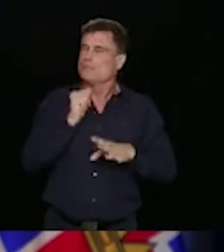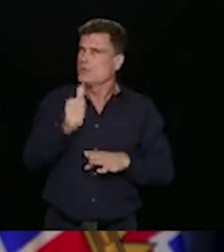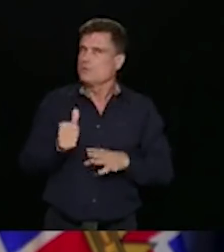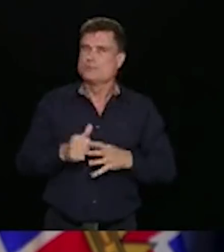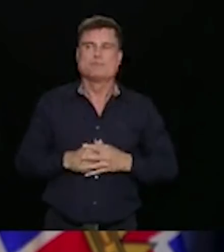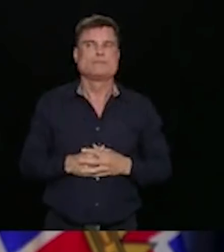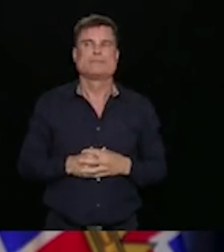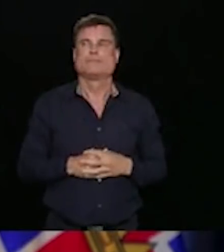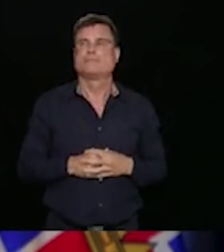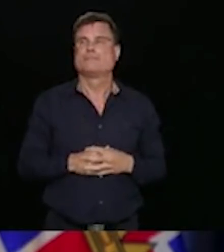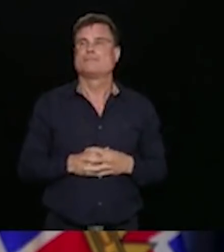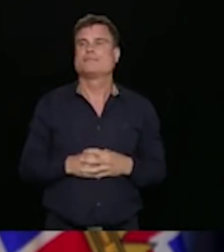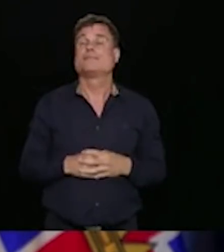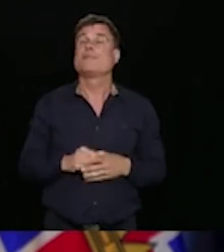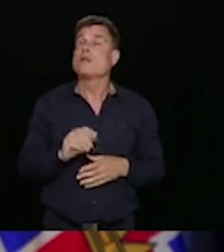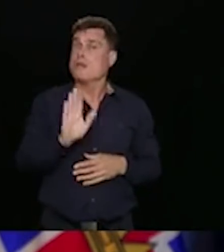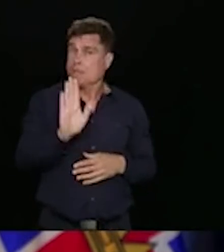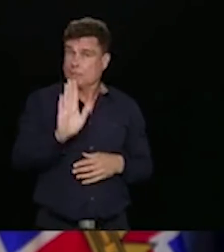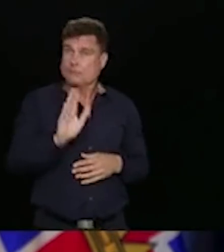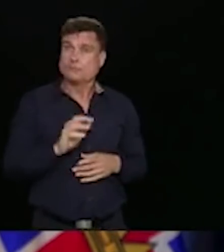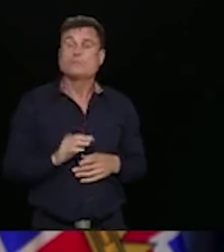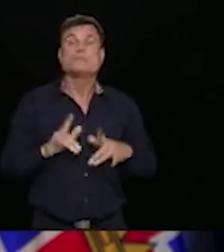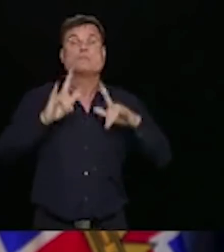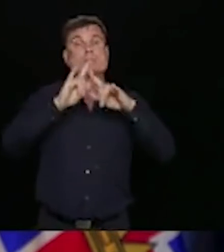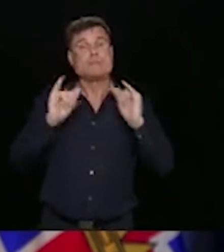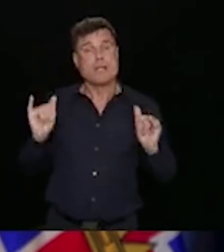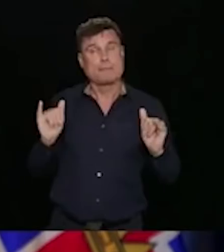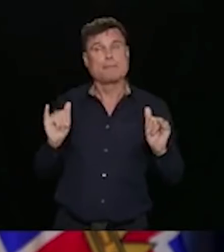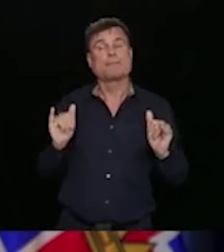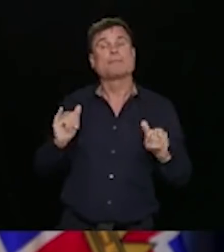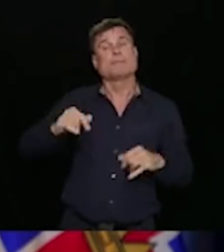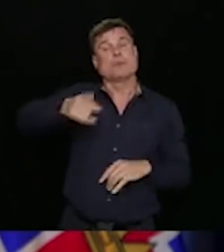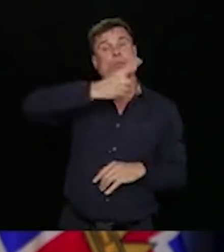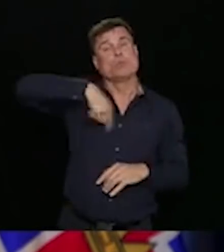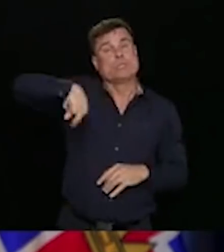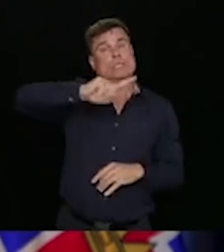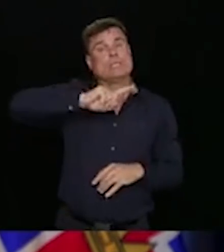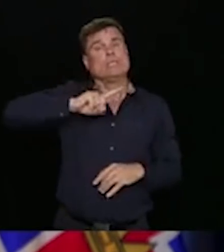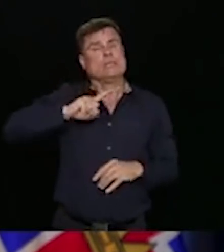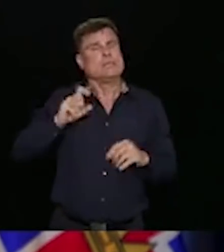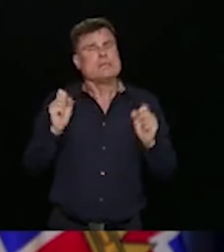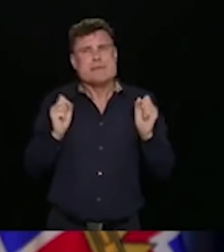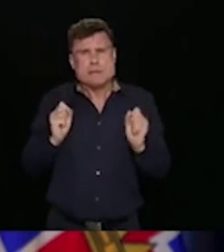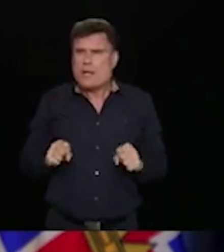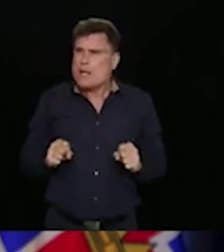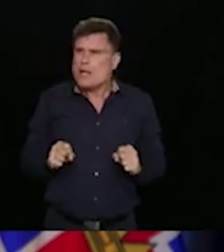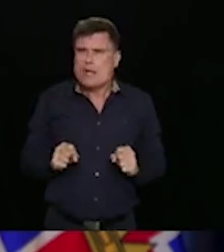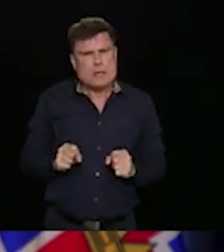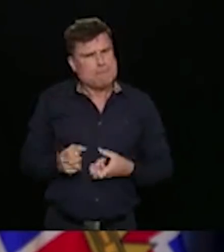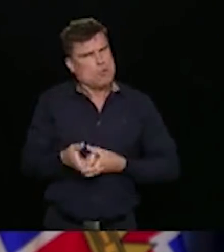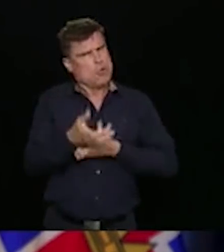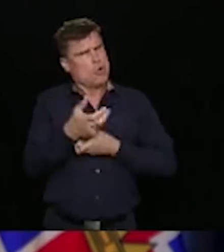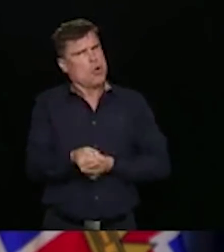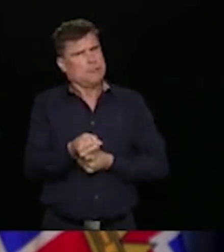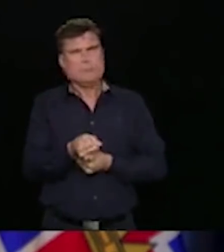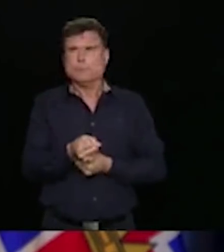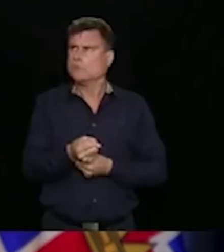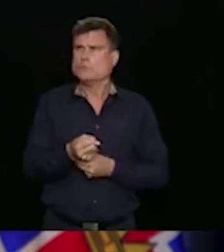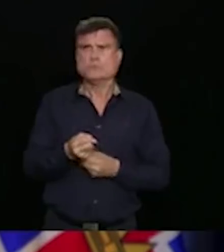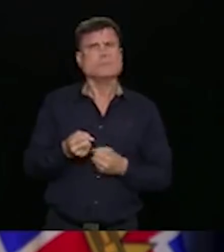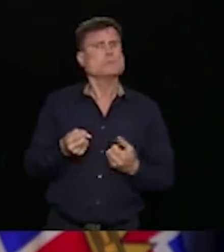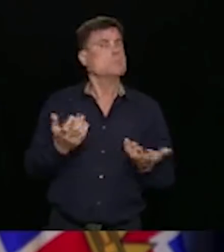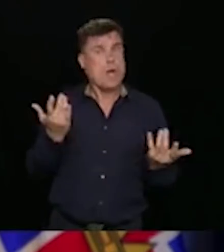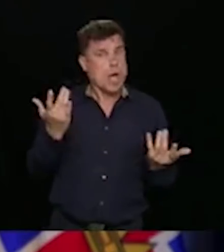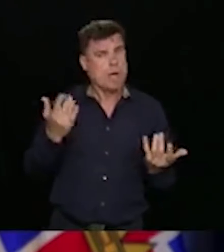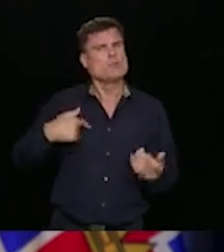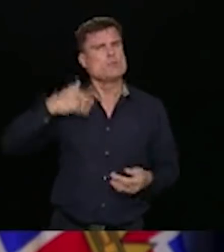Yet, we can take confidence in knowing here in BC that we know what we need to do to turn this surge around and to get